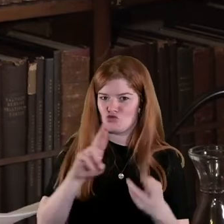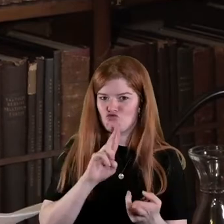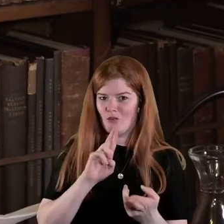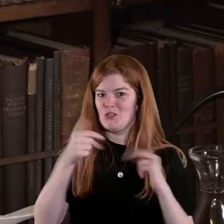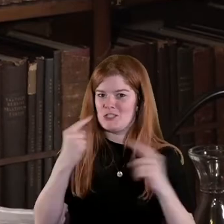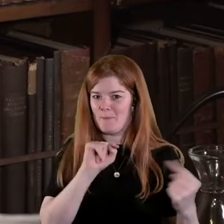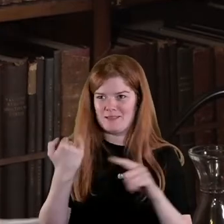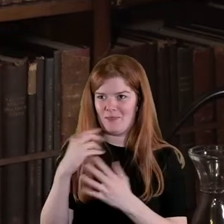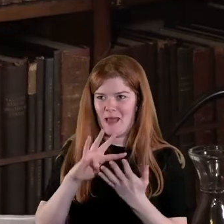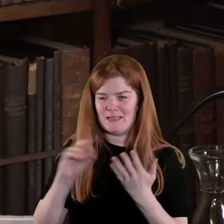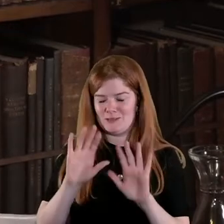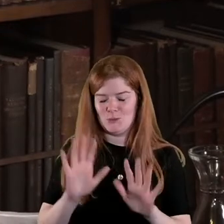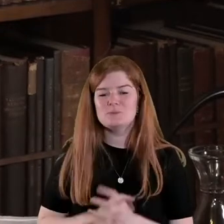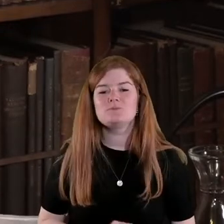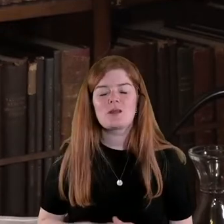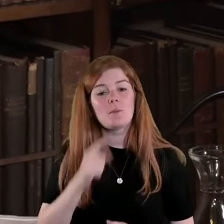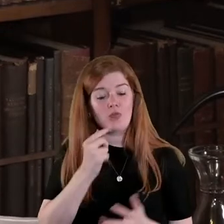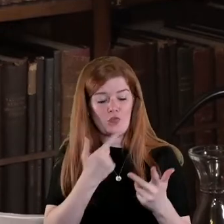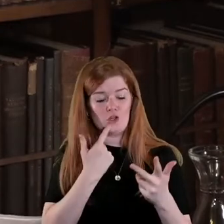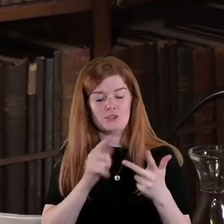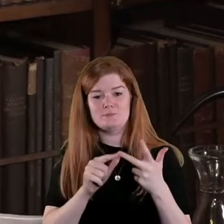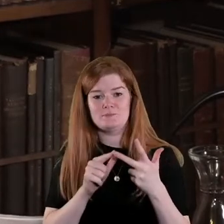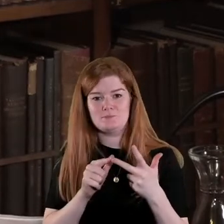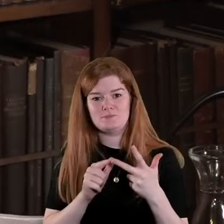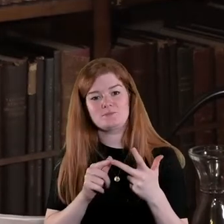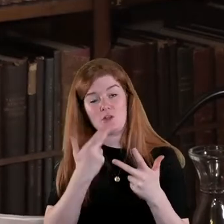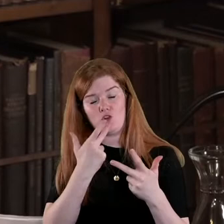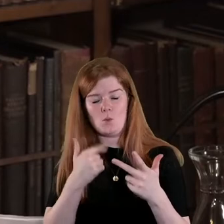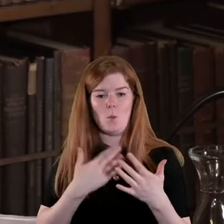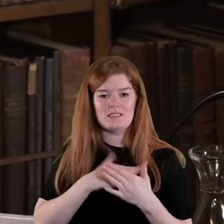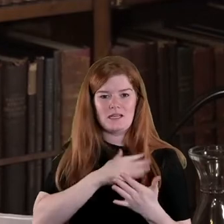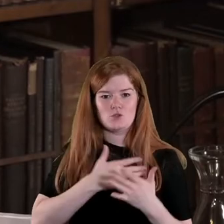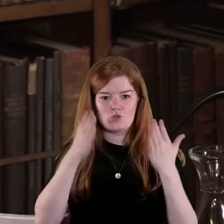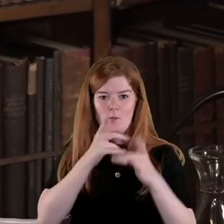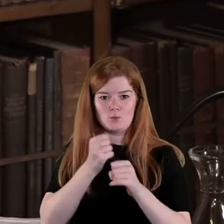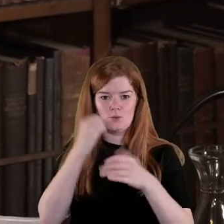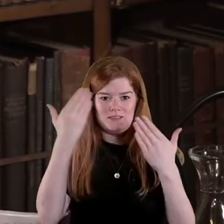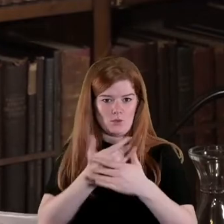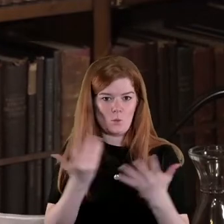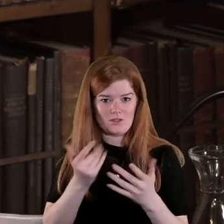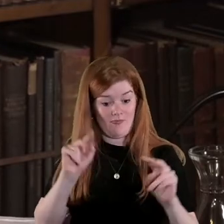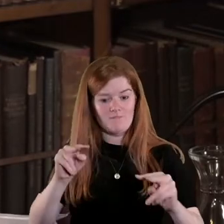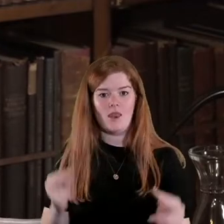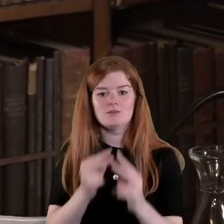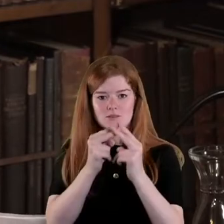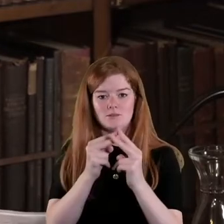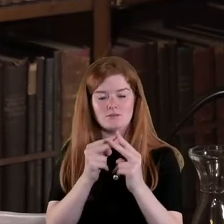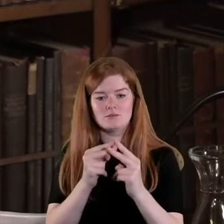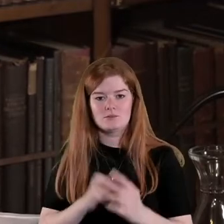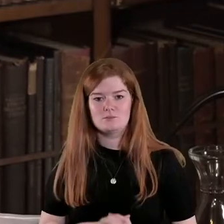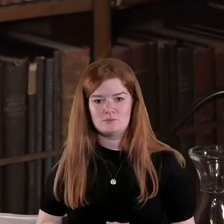80s and then thirdly and what I'll really be focusing on this evening the violence and